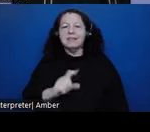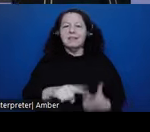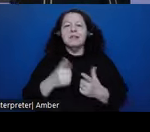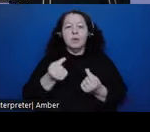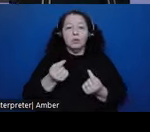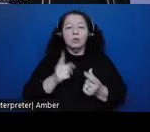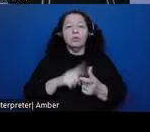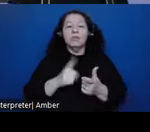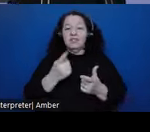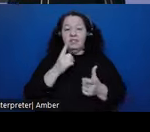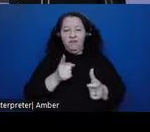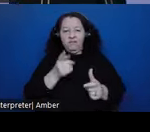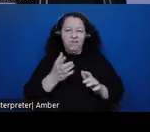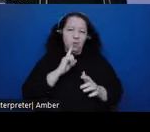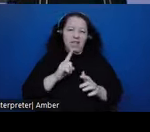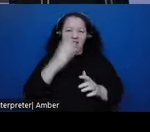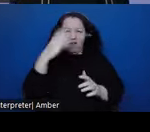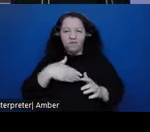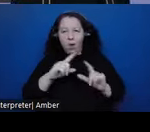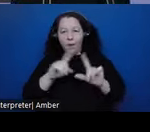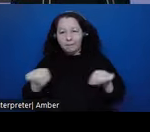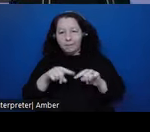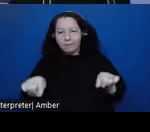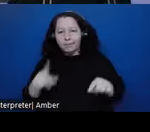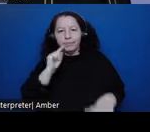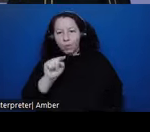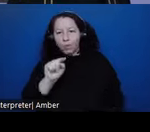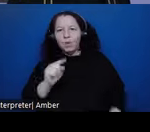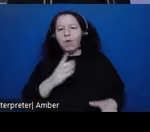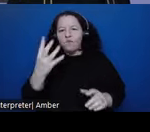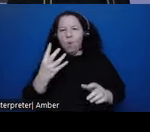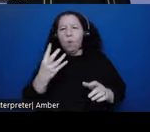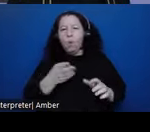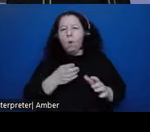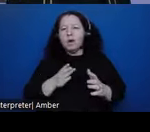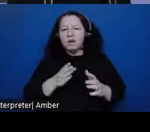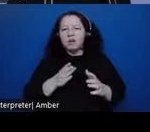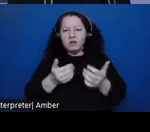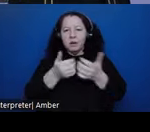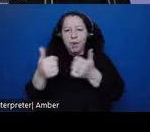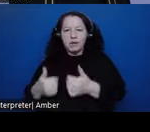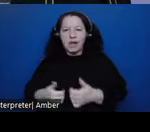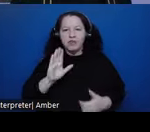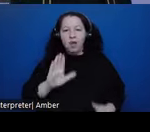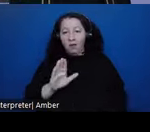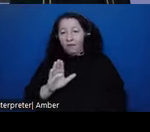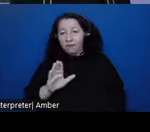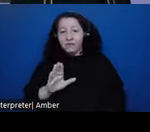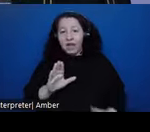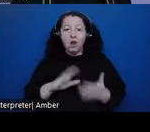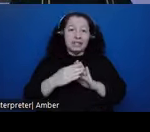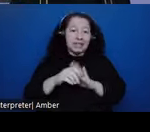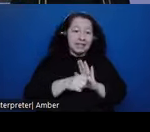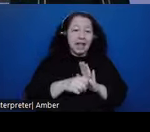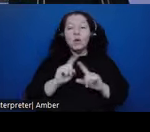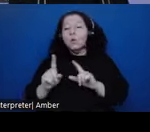Tlaxcala, the four major partitions of their polity with their different rulers in the